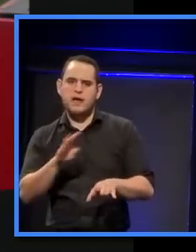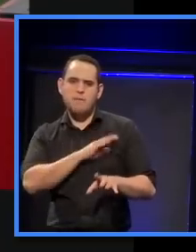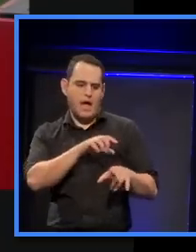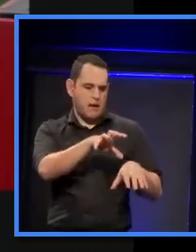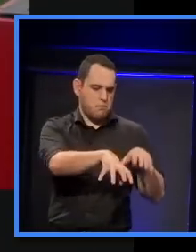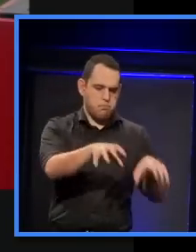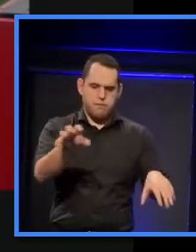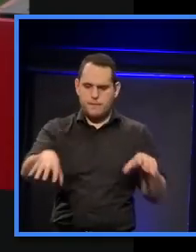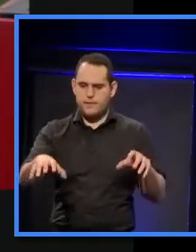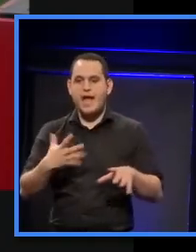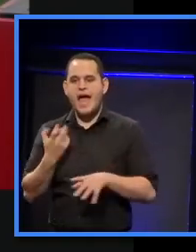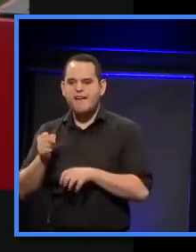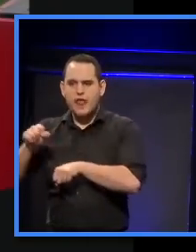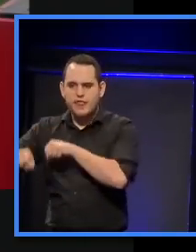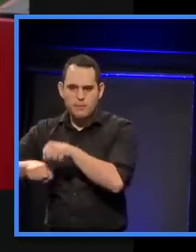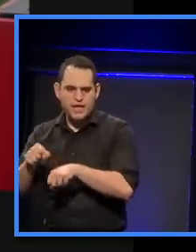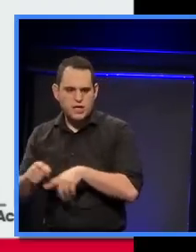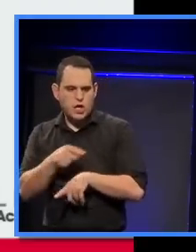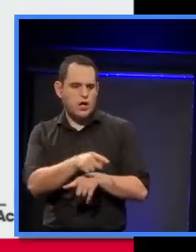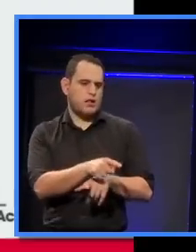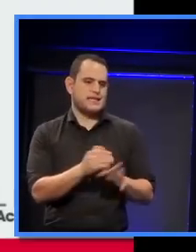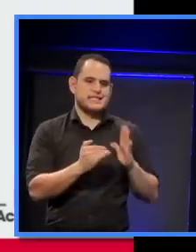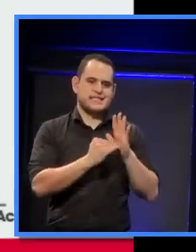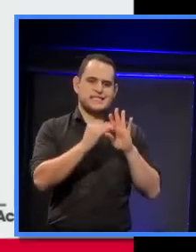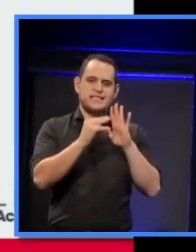the buried bicycle, the Zenith in the background.